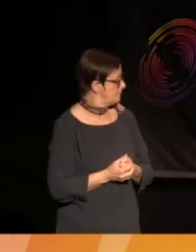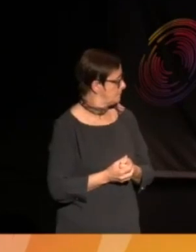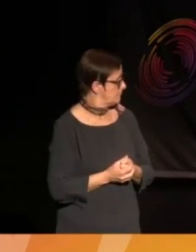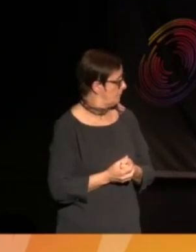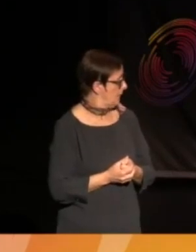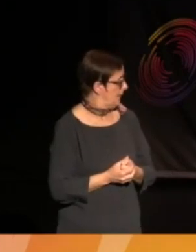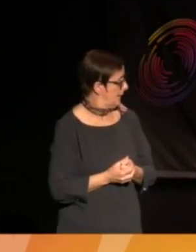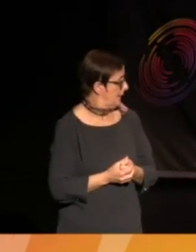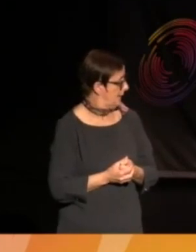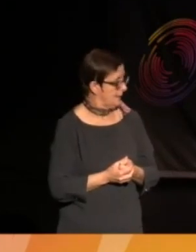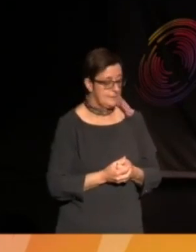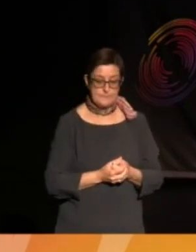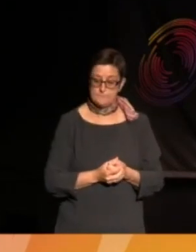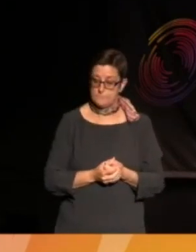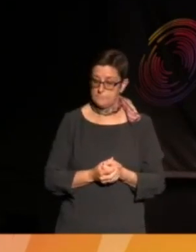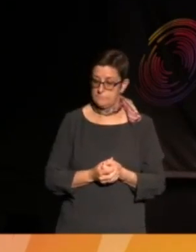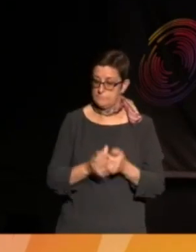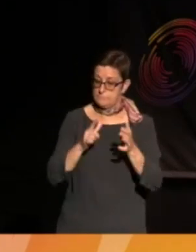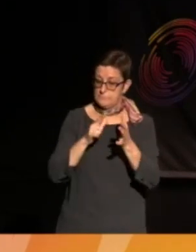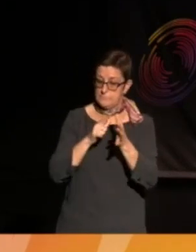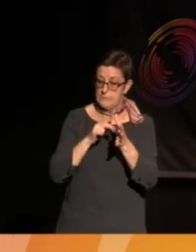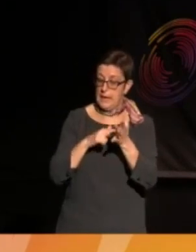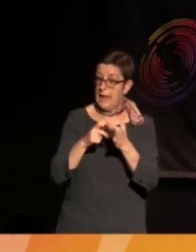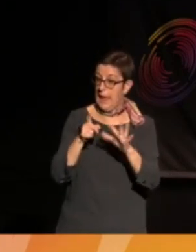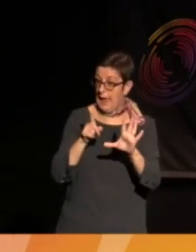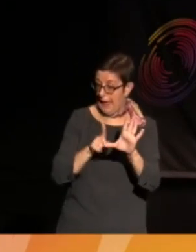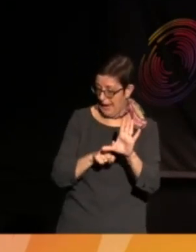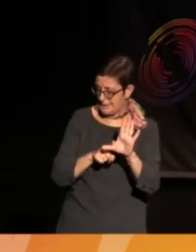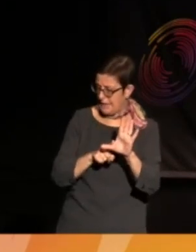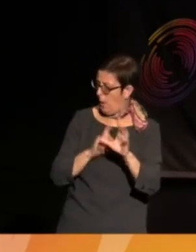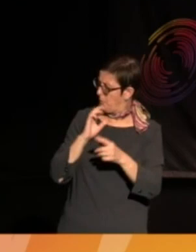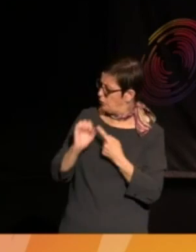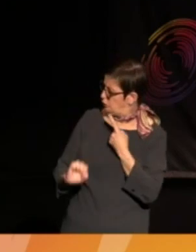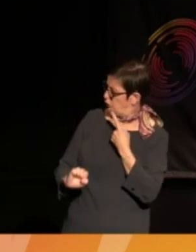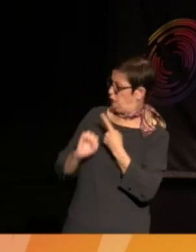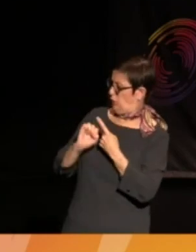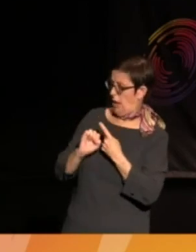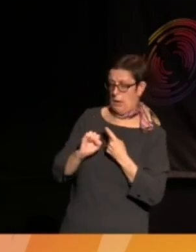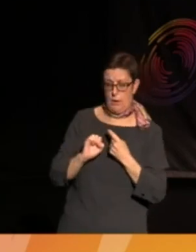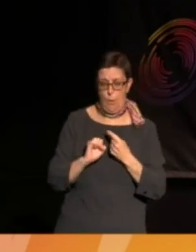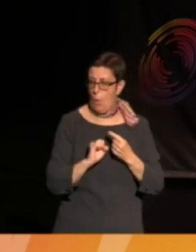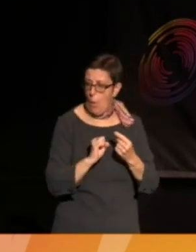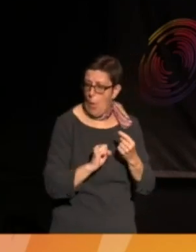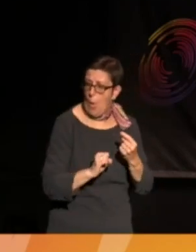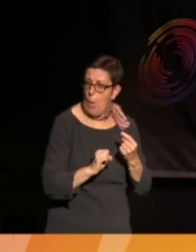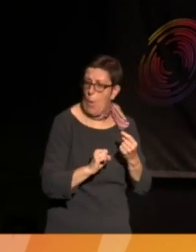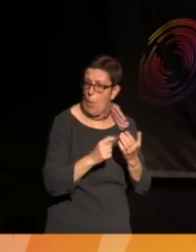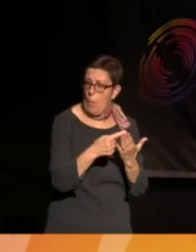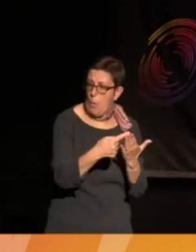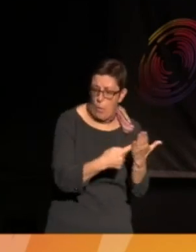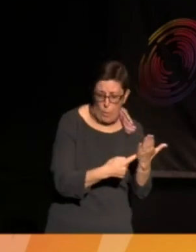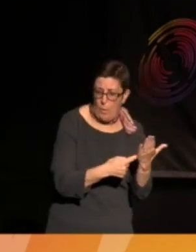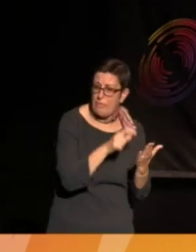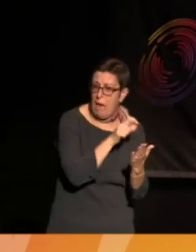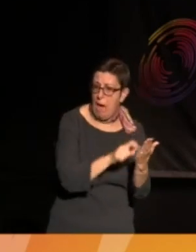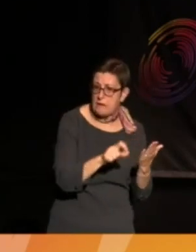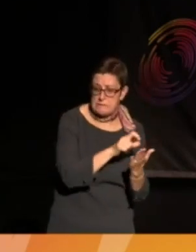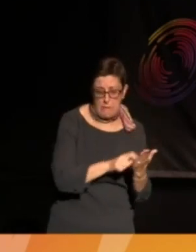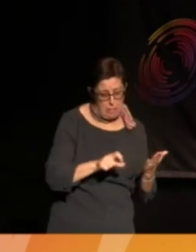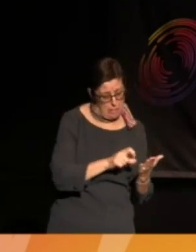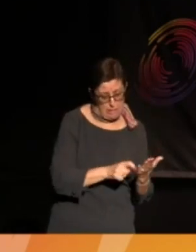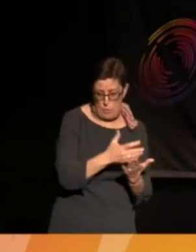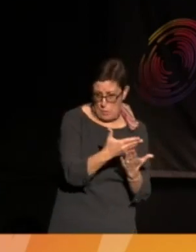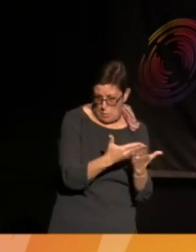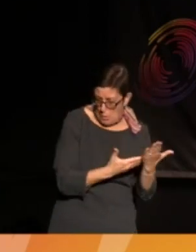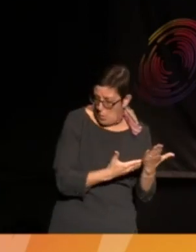I mean, I'm struck by what you said, Andy, which is that you read the Human Rights Declaration, they're fantastic, but you think, God, there's a huge amount still to do. So, if you